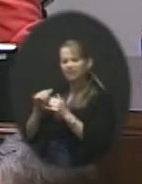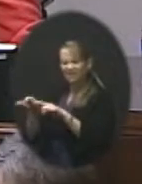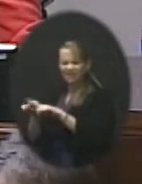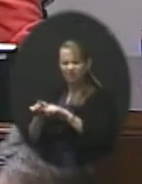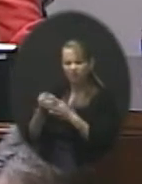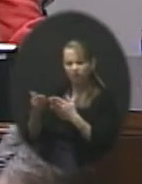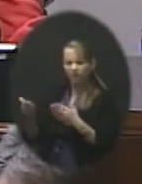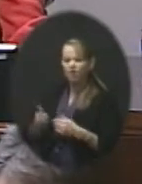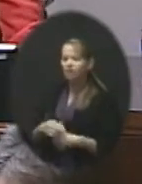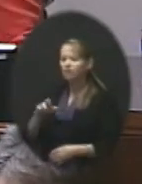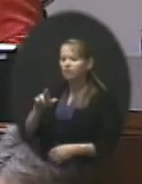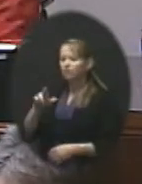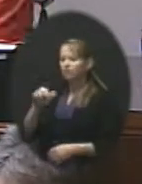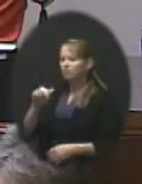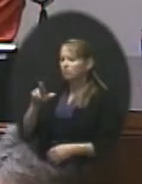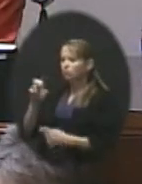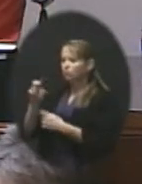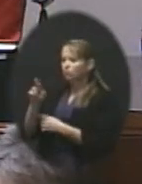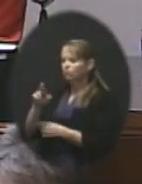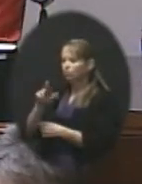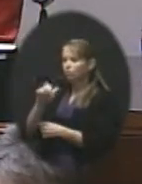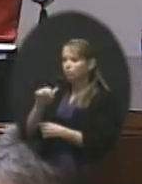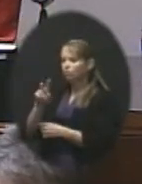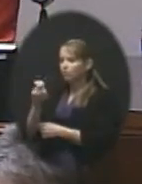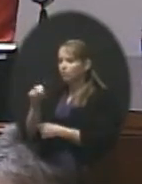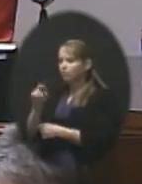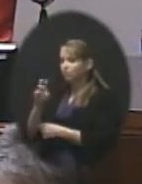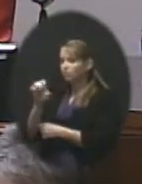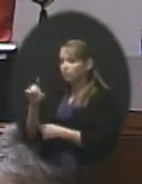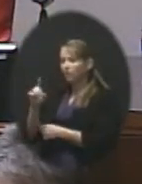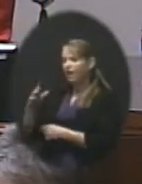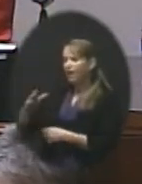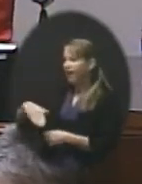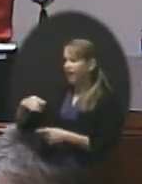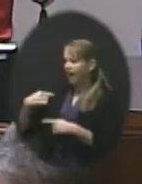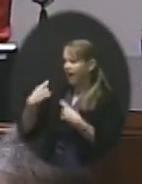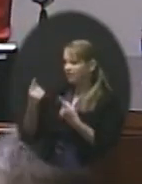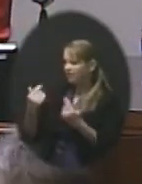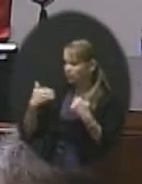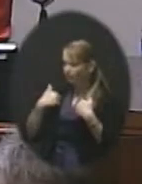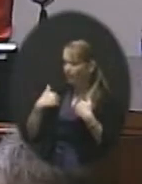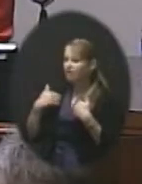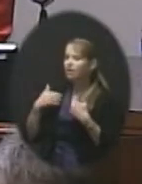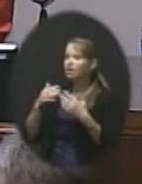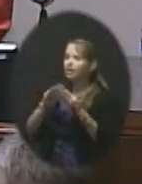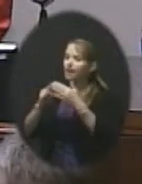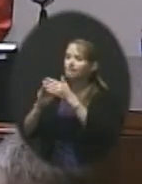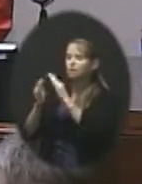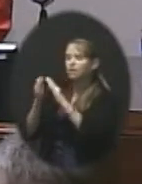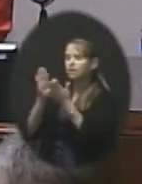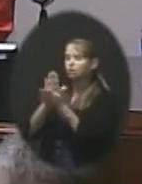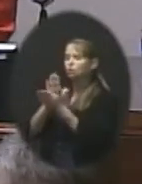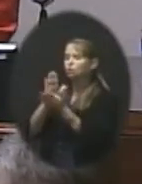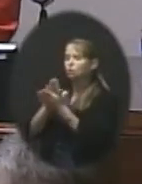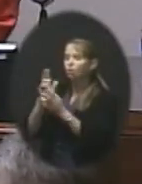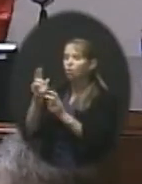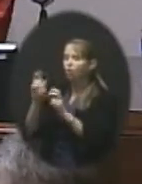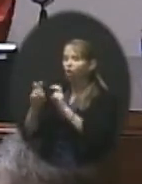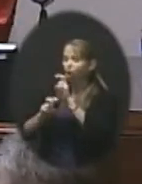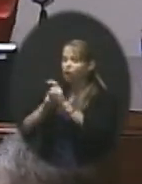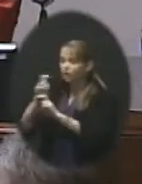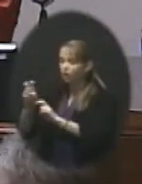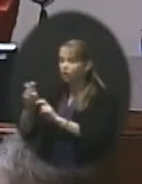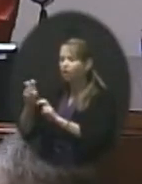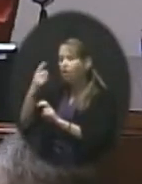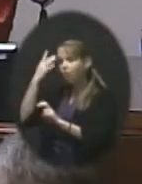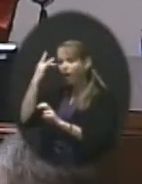have their community school carnival, okay, because it's too many. It becomes unsafe. They can't even